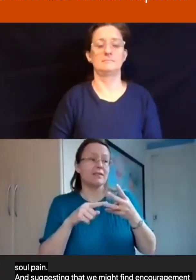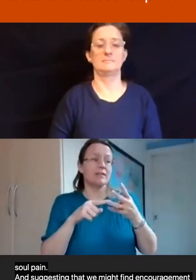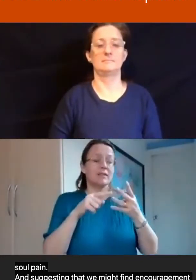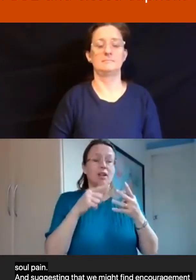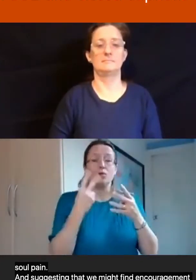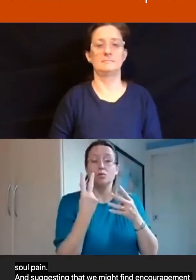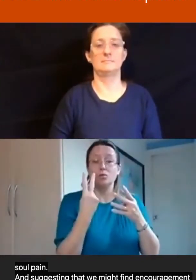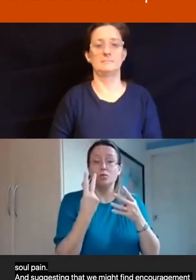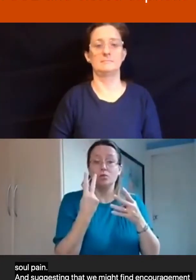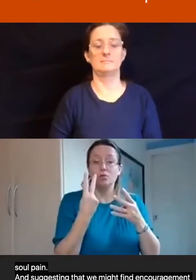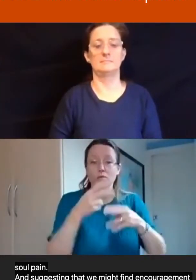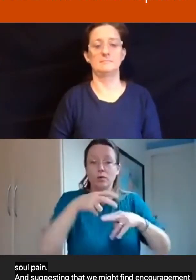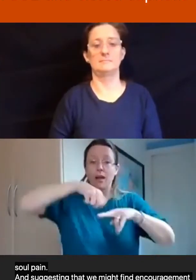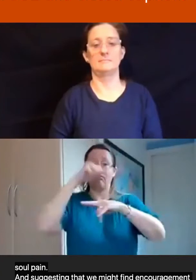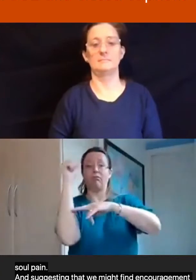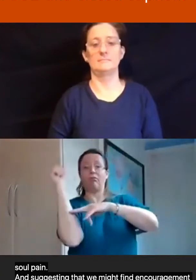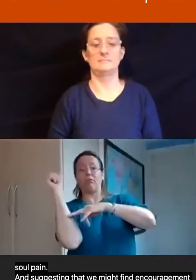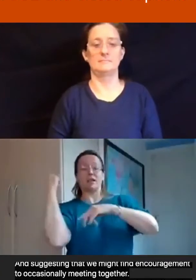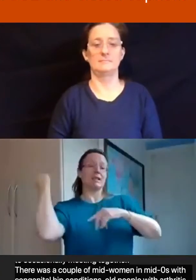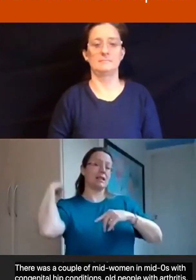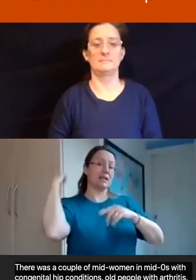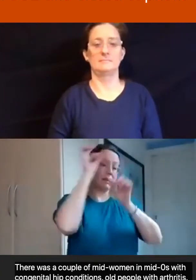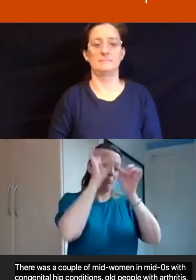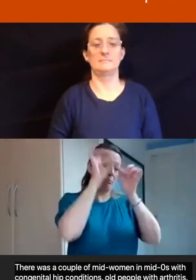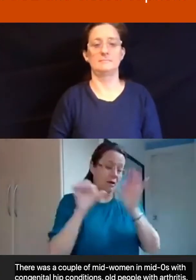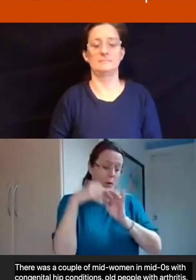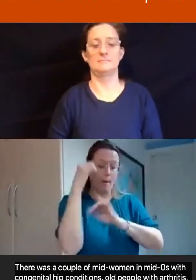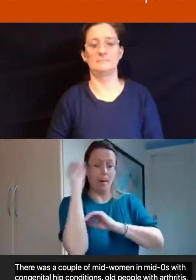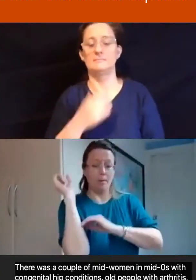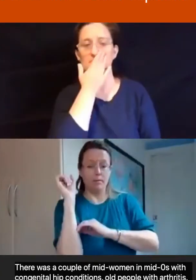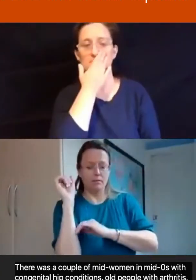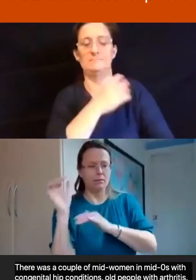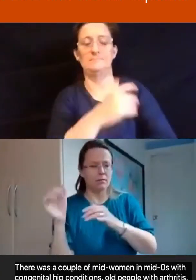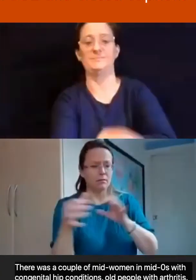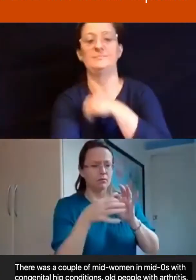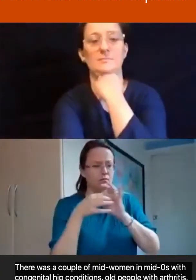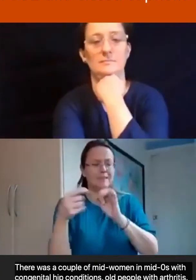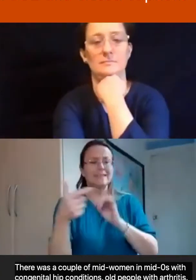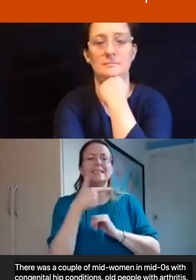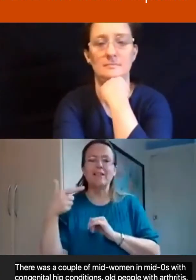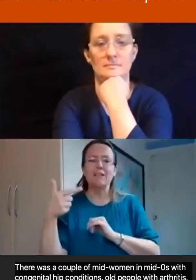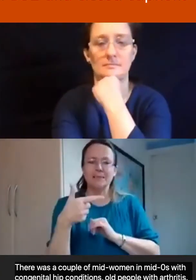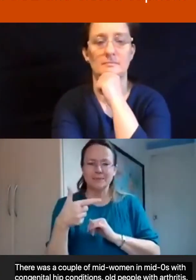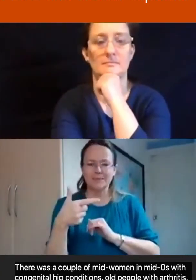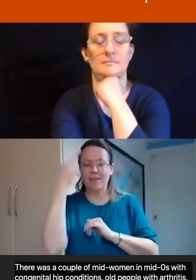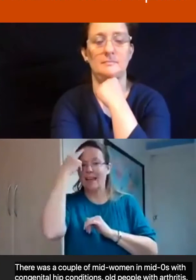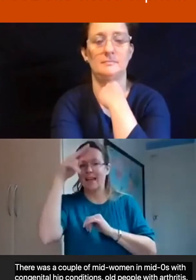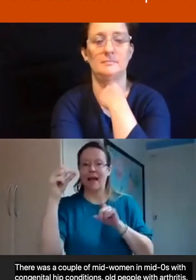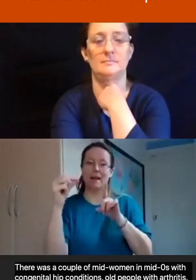-like chairs due to spinal conditions. And there were seven of us. And we called ourselves